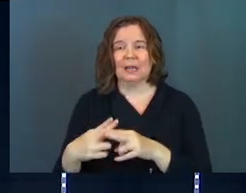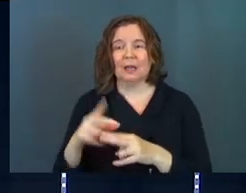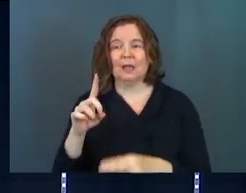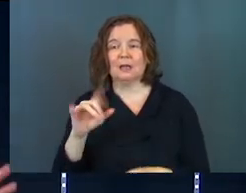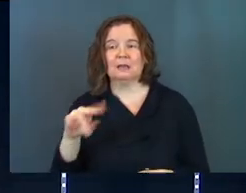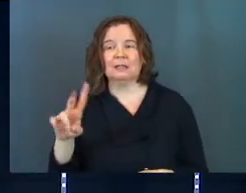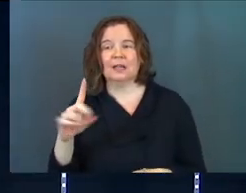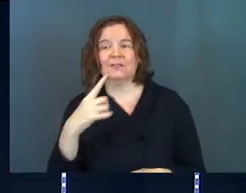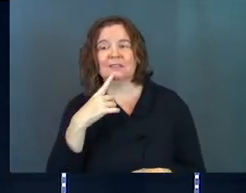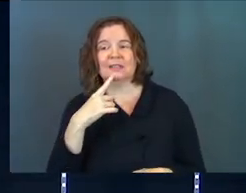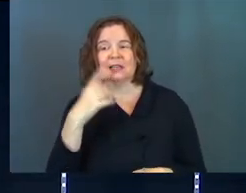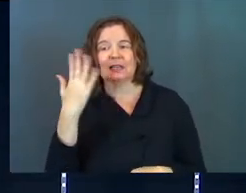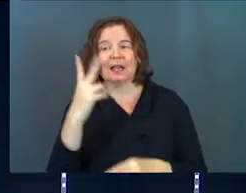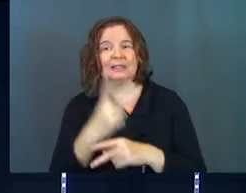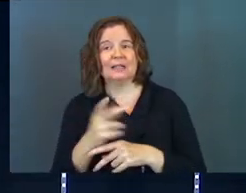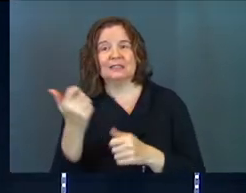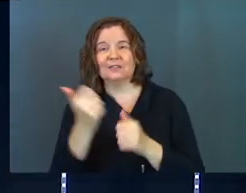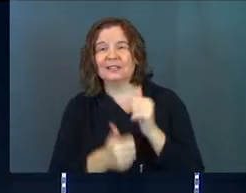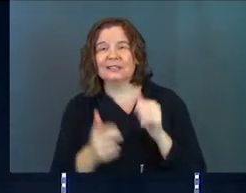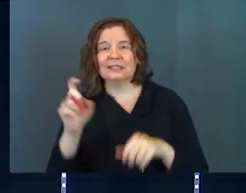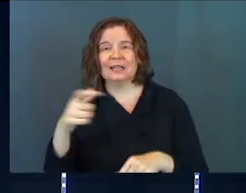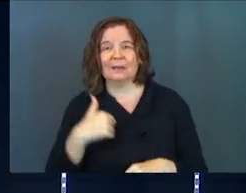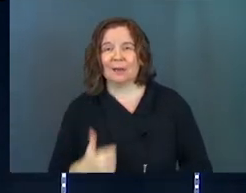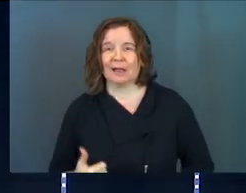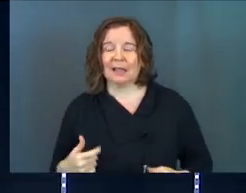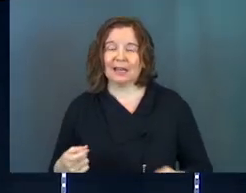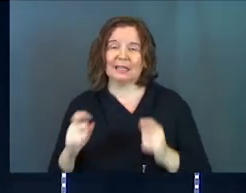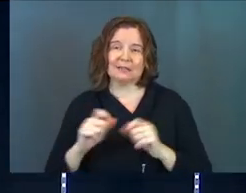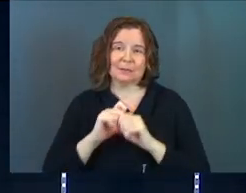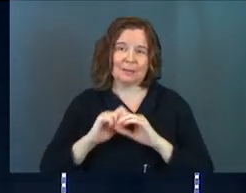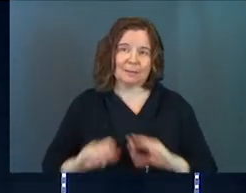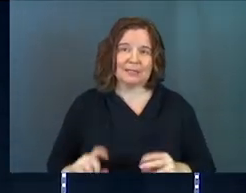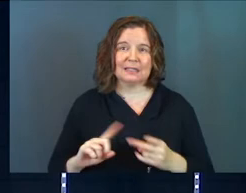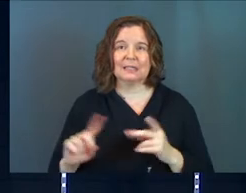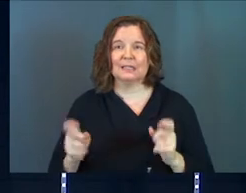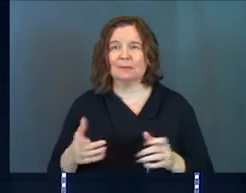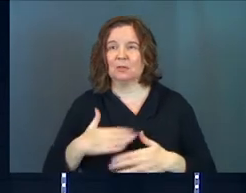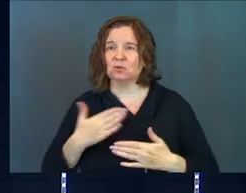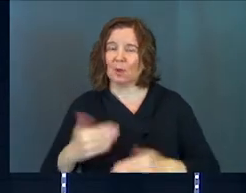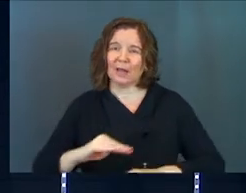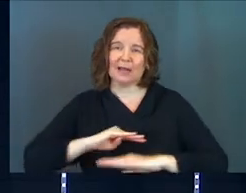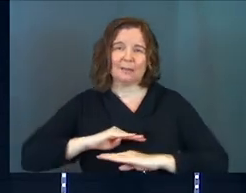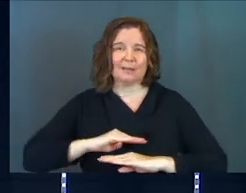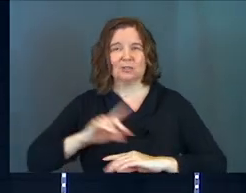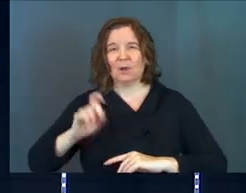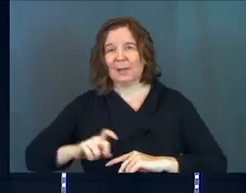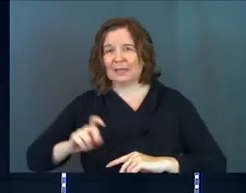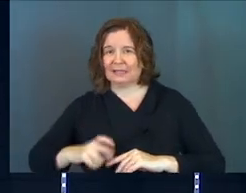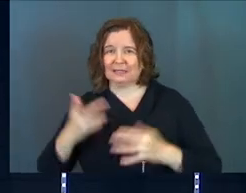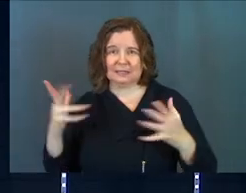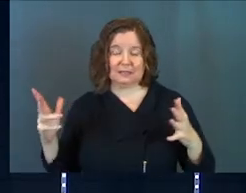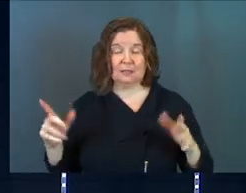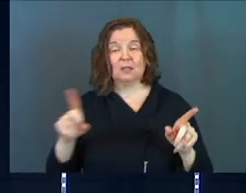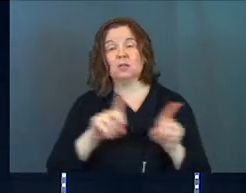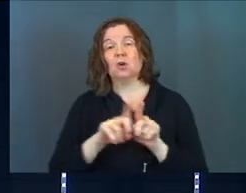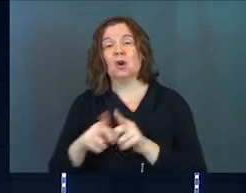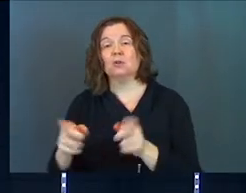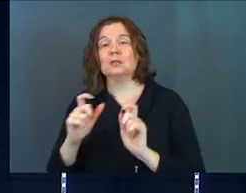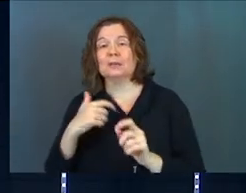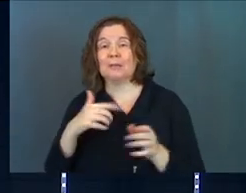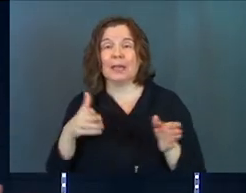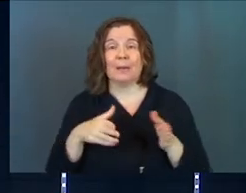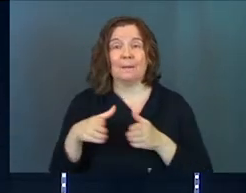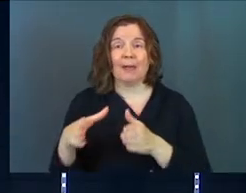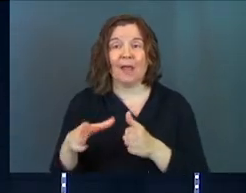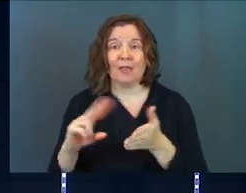says, God takes care of every need in my life. And he gives me peace. And he gives me joy. And he meets all of my deepest needs. He also gives me a